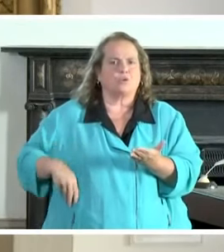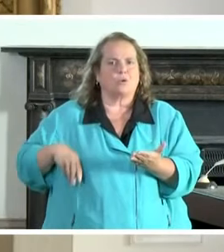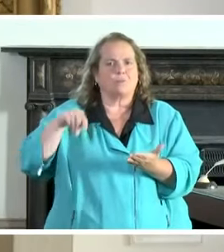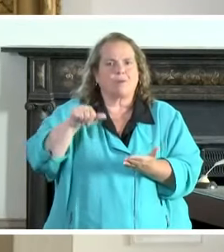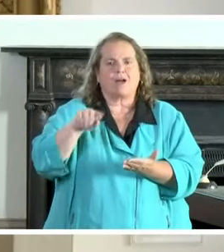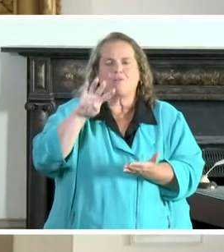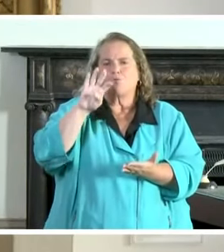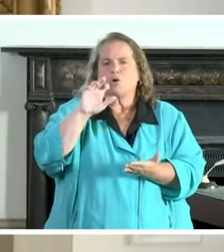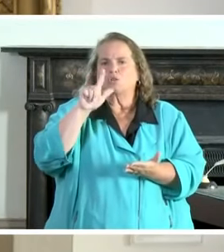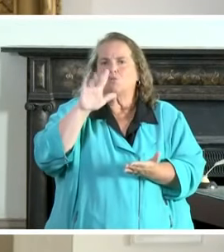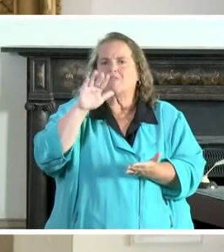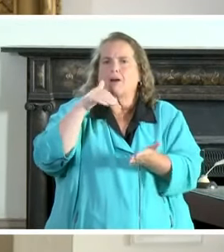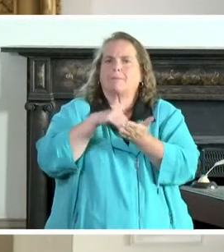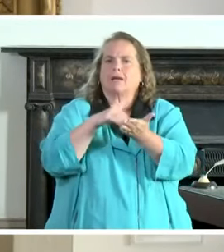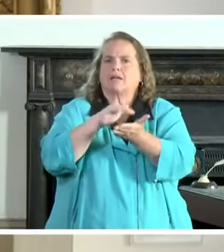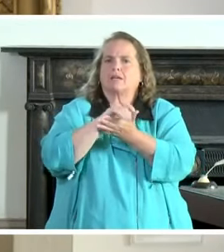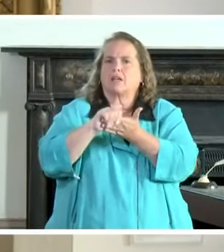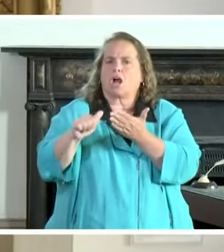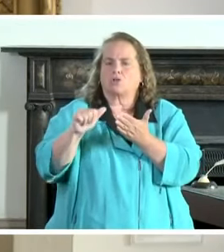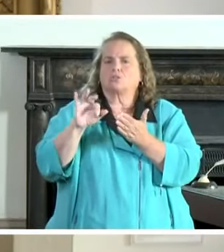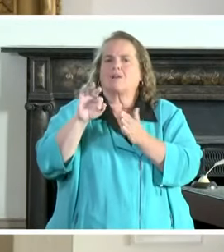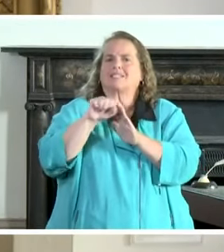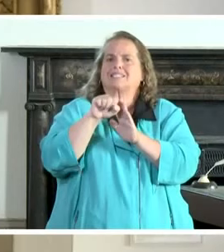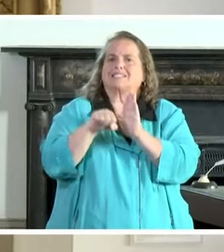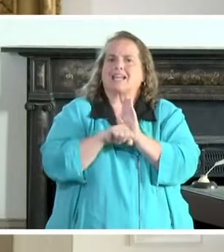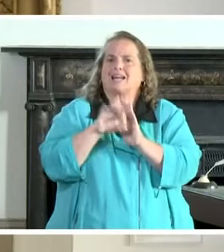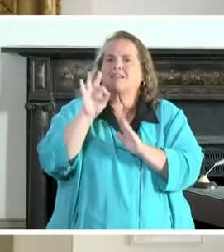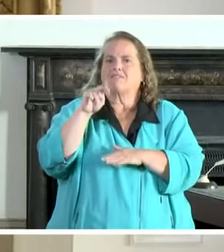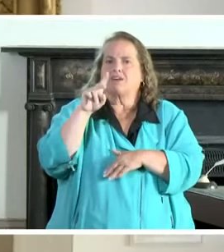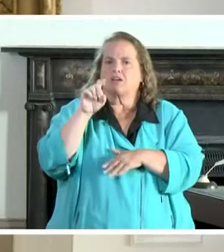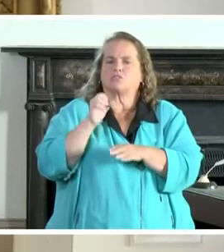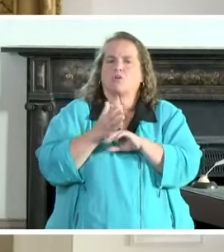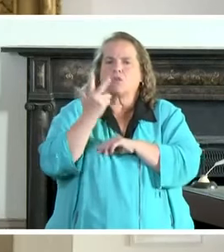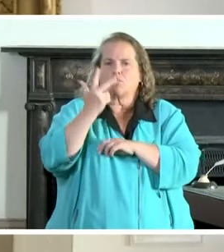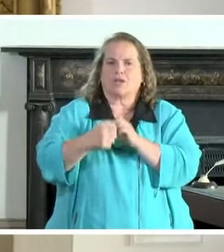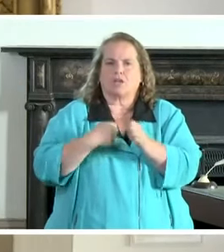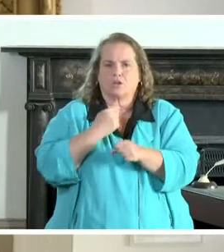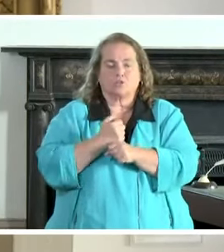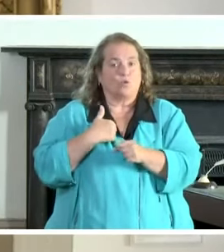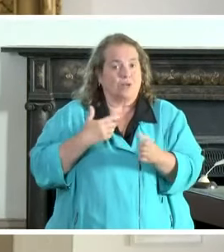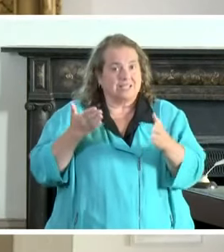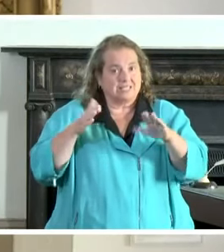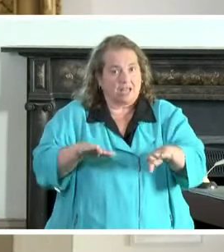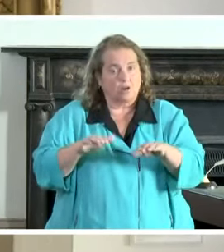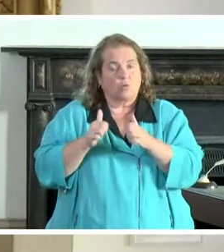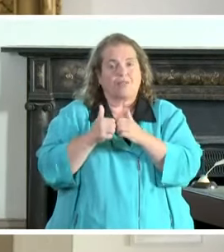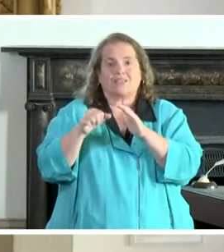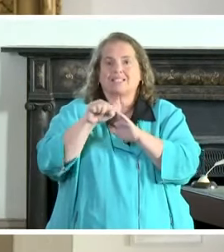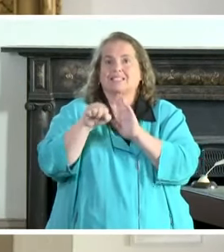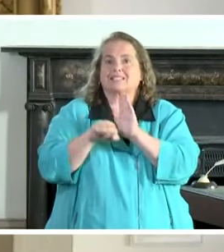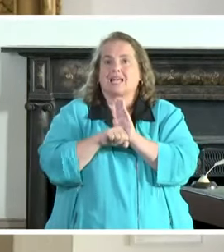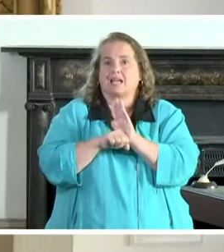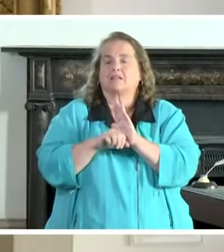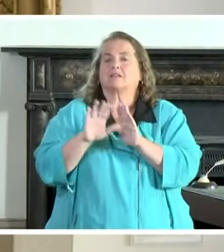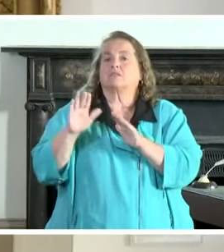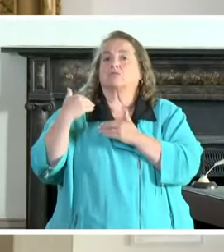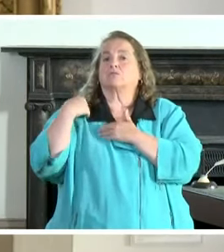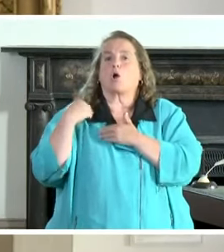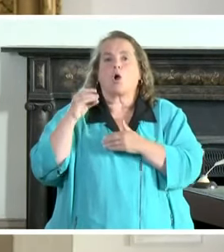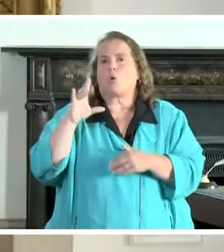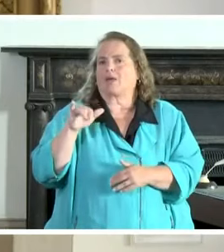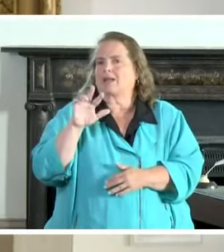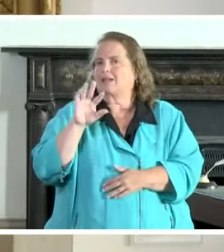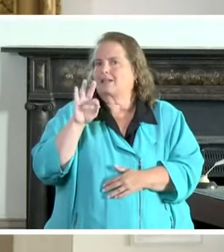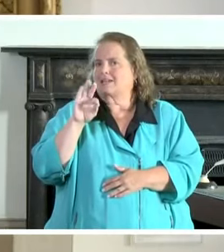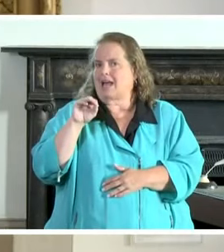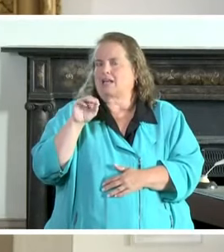dollars of state funds over three years we were able to settle it with the state's liability being only 93.9 million